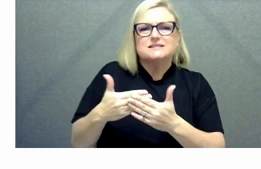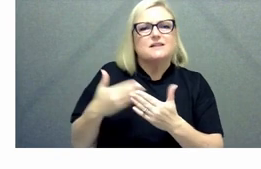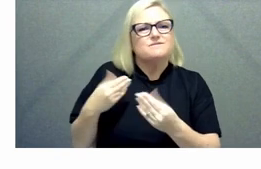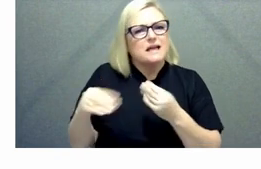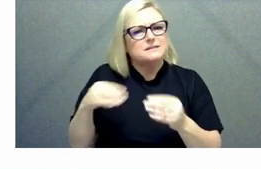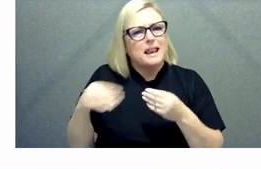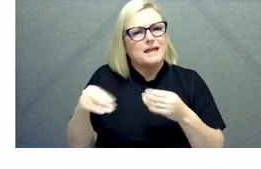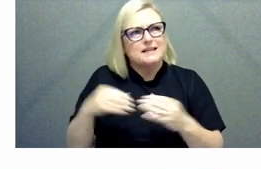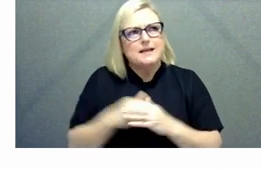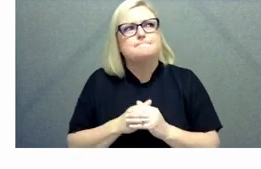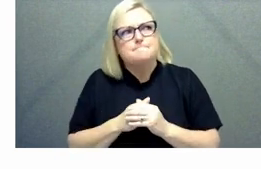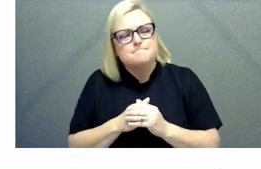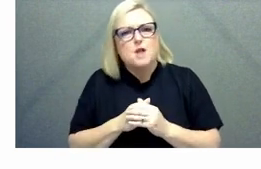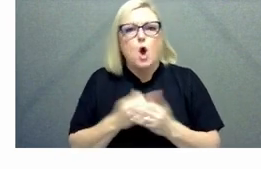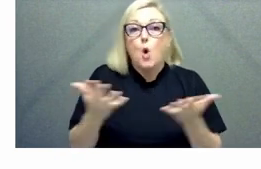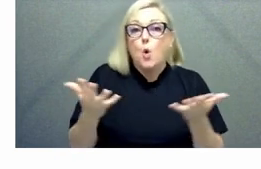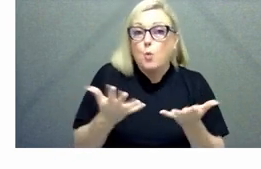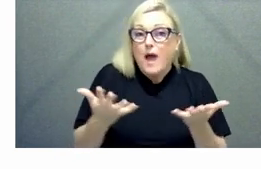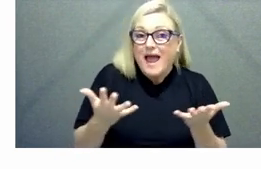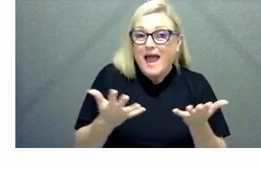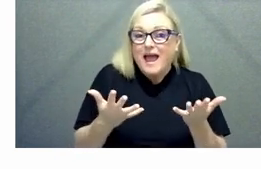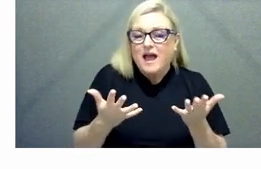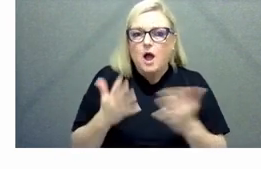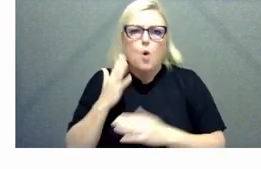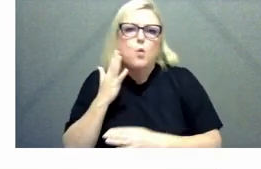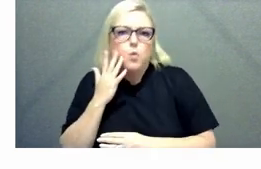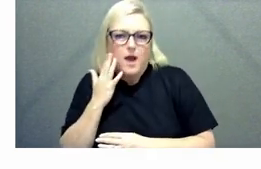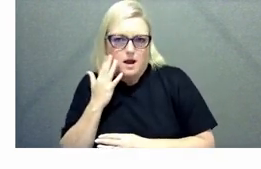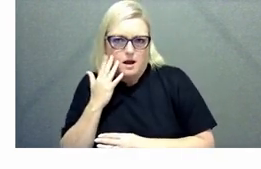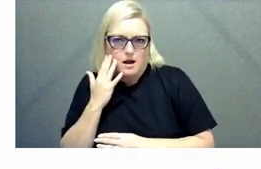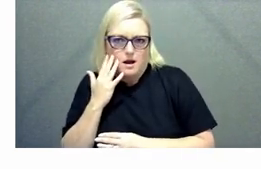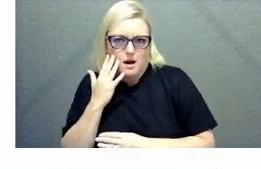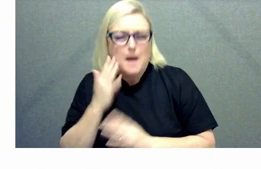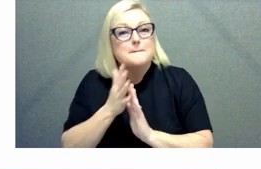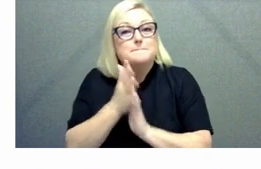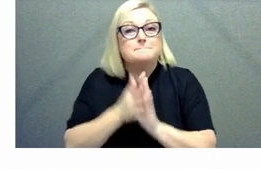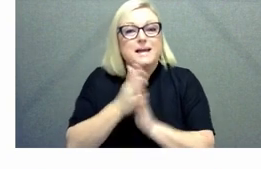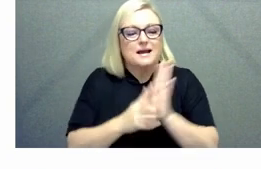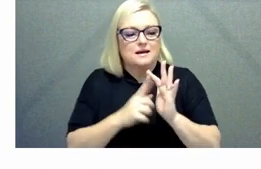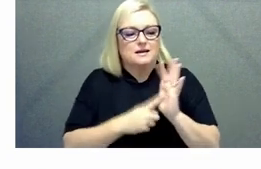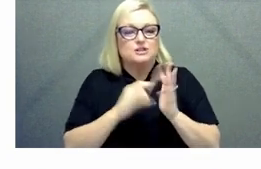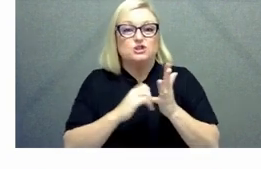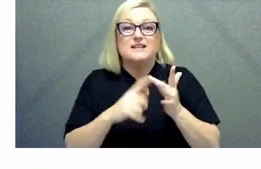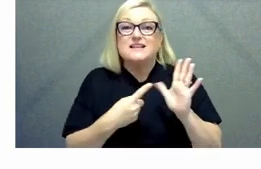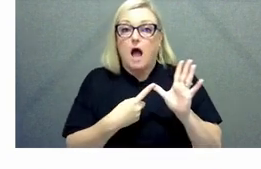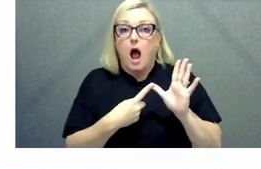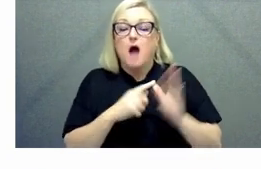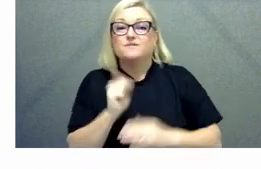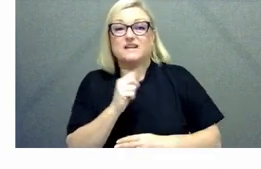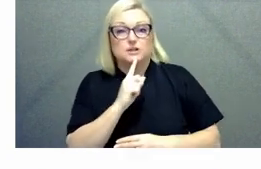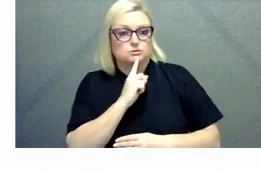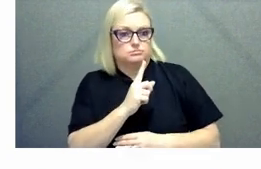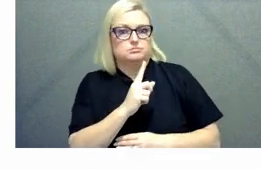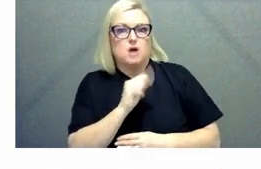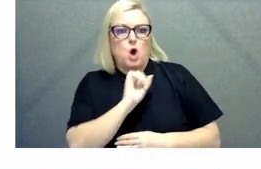work and when people work um you know Jessica's already talked a little bit about the um the where people work office versus home